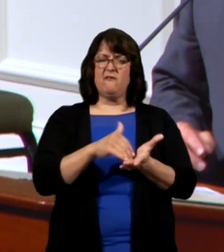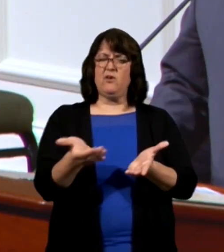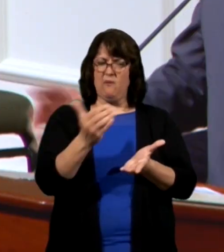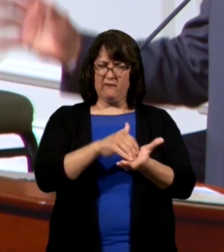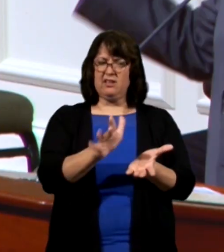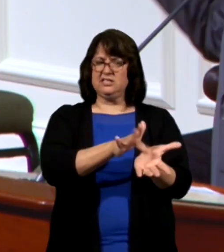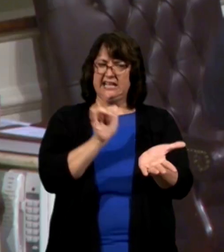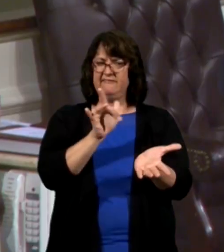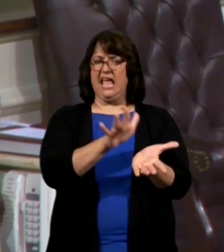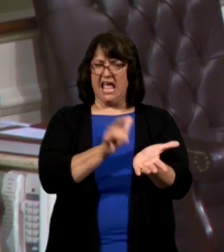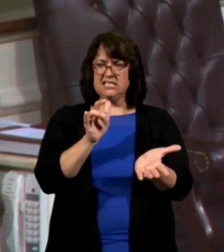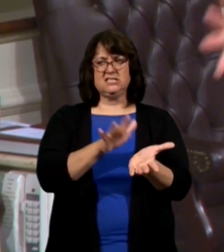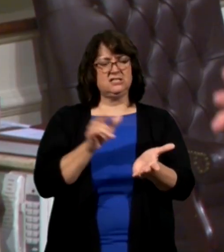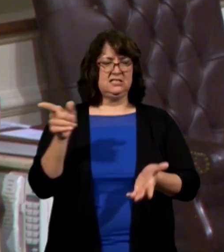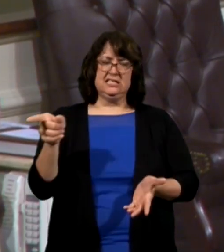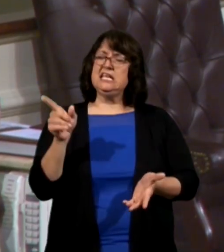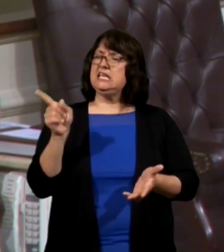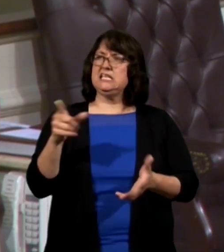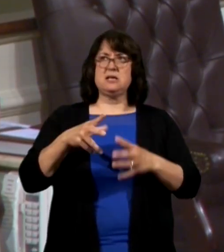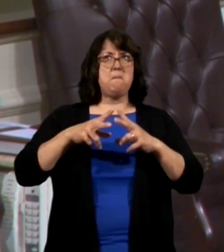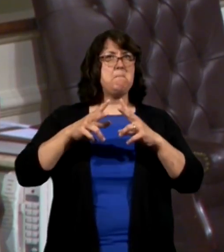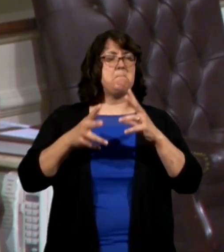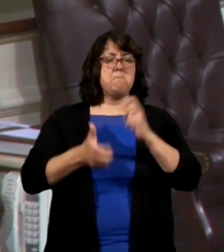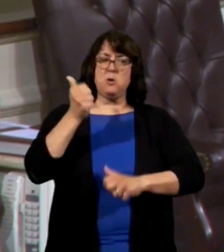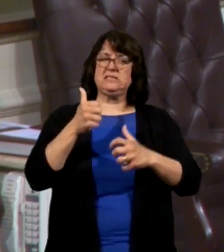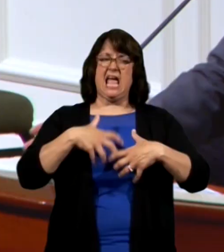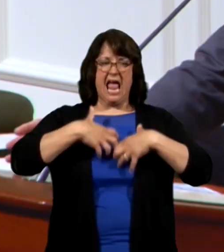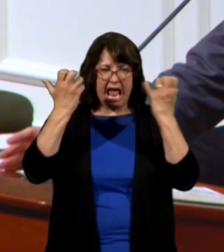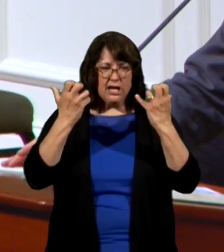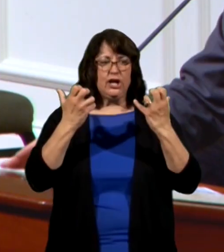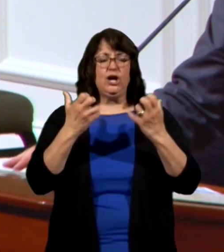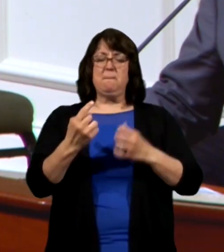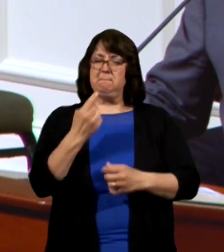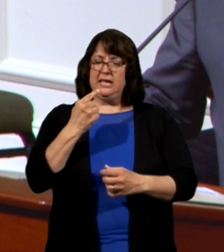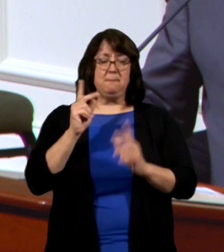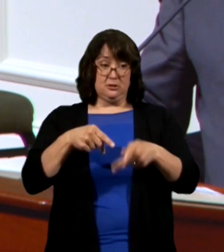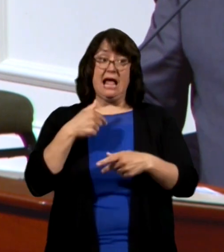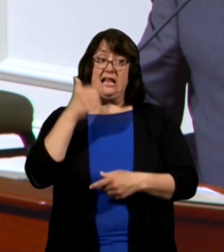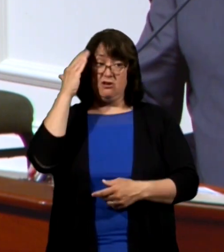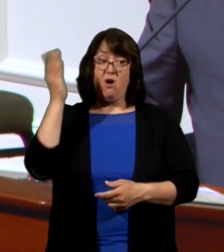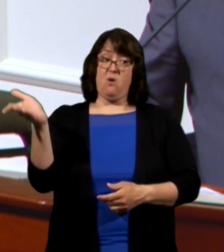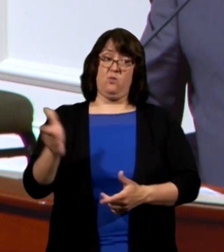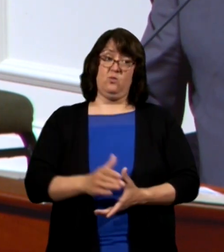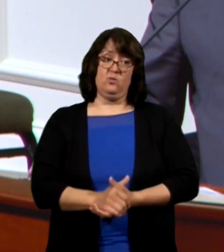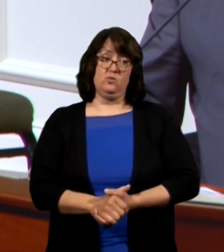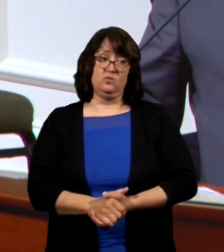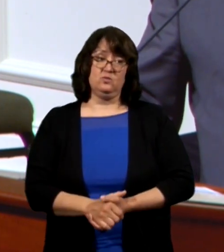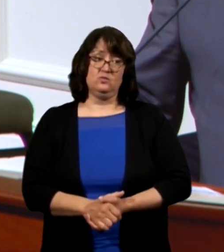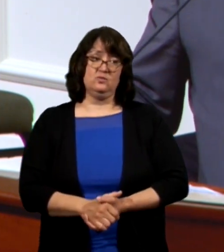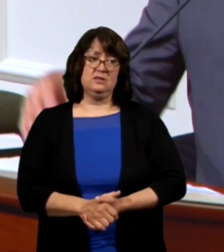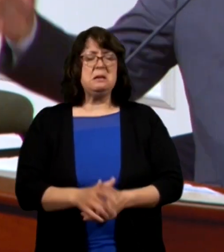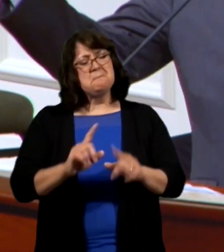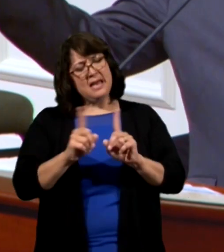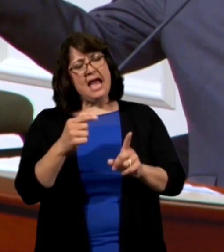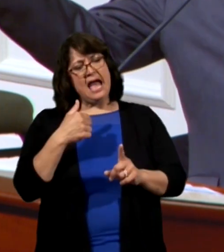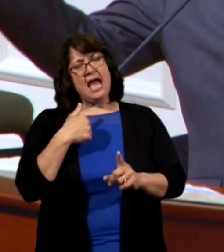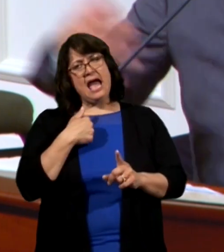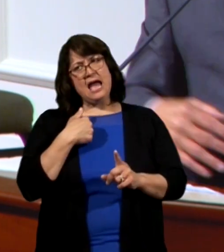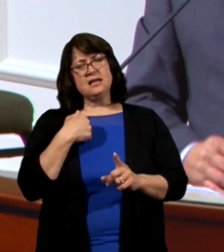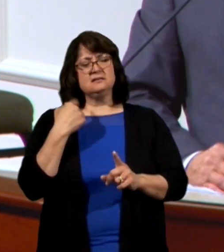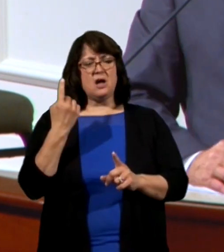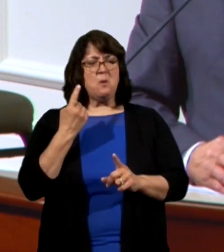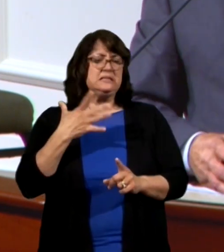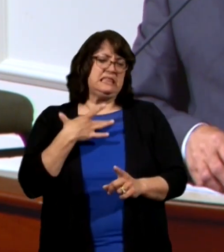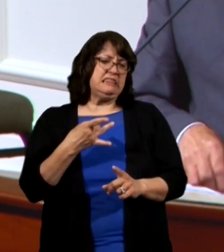and he is the most angry bitter person I know but I always liked